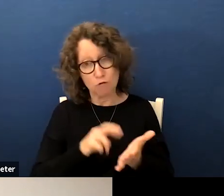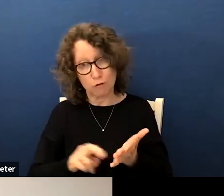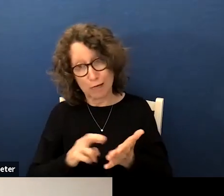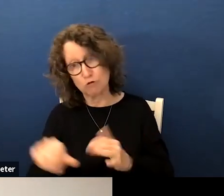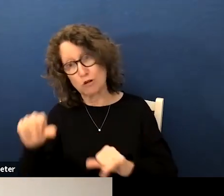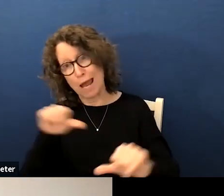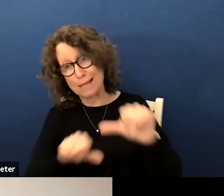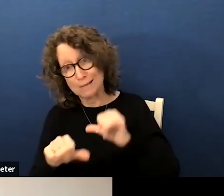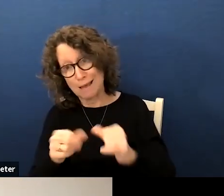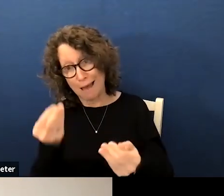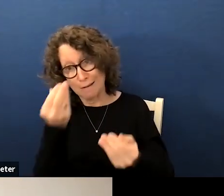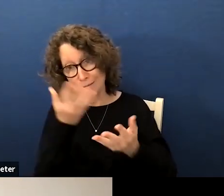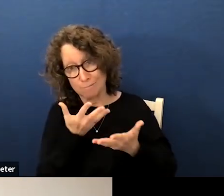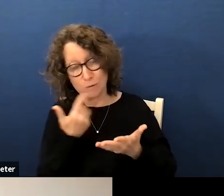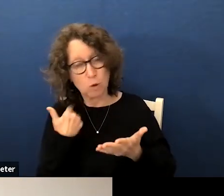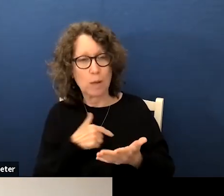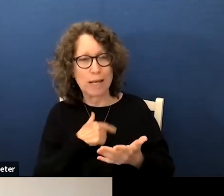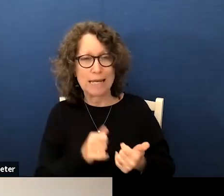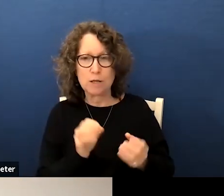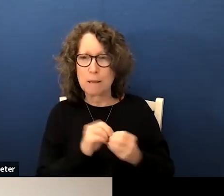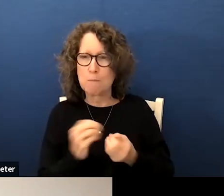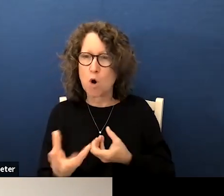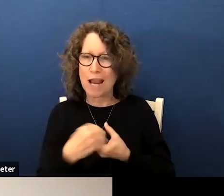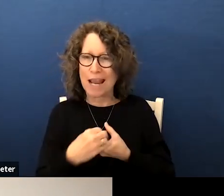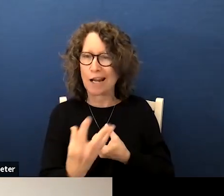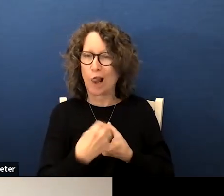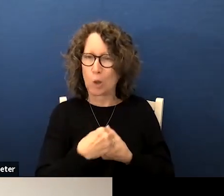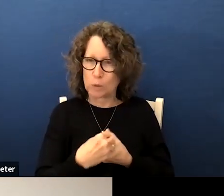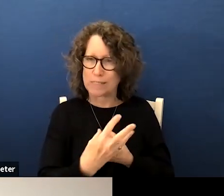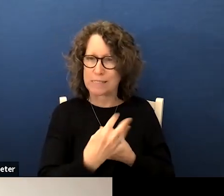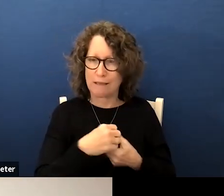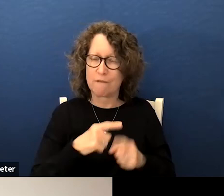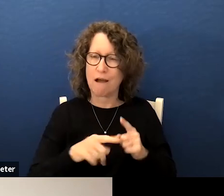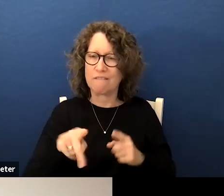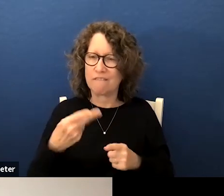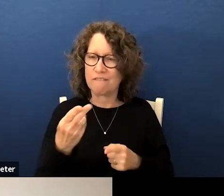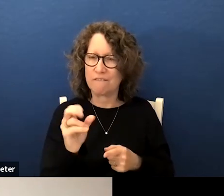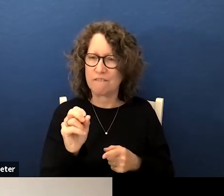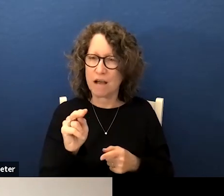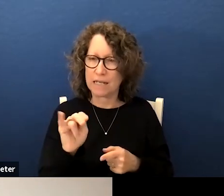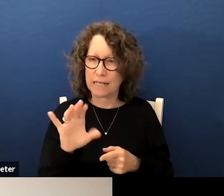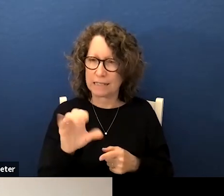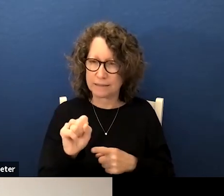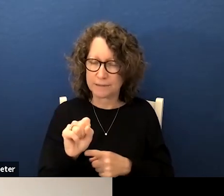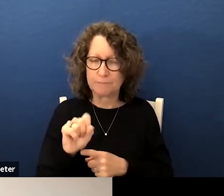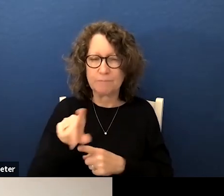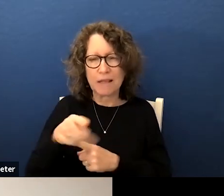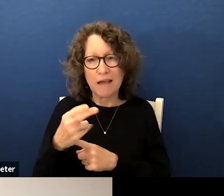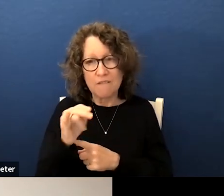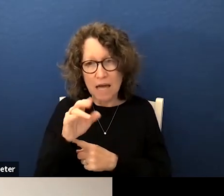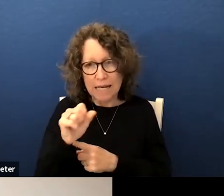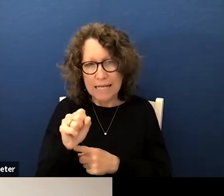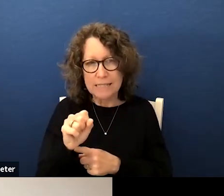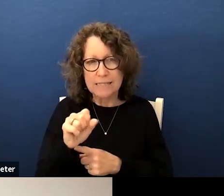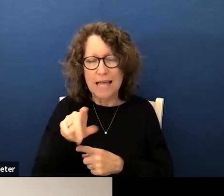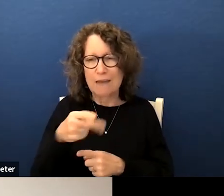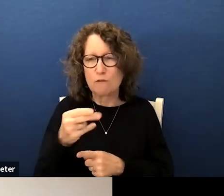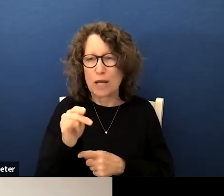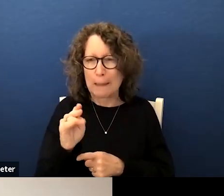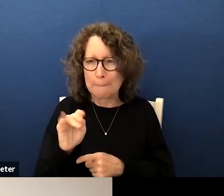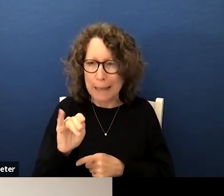science told us that we needed to be more inclusive of phonics phonics and phonemic awareness